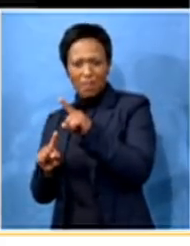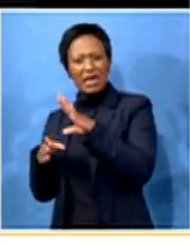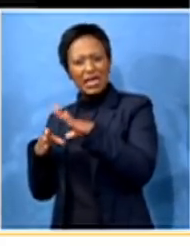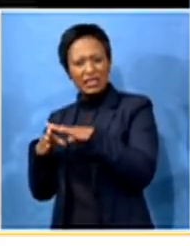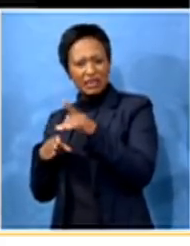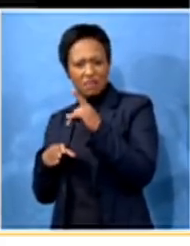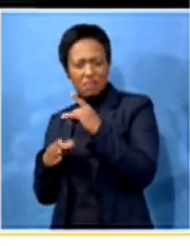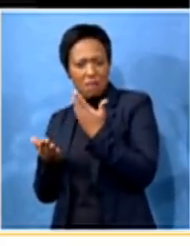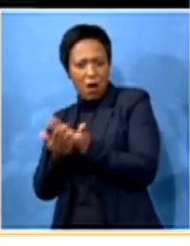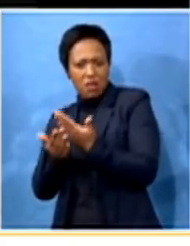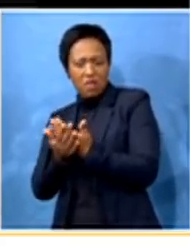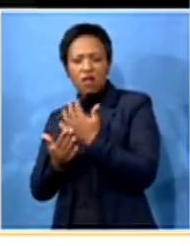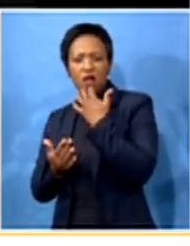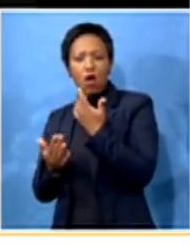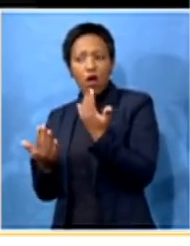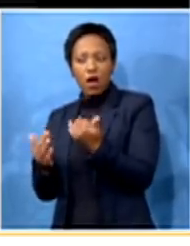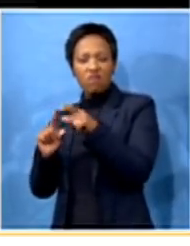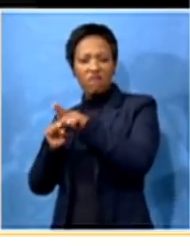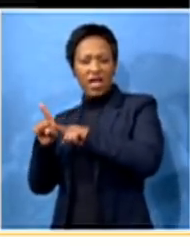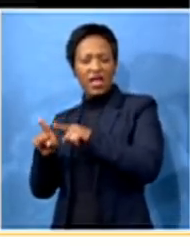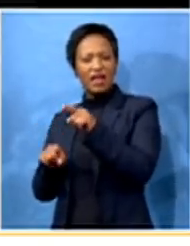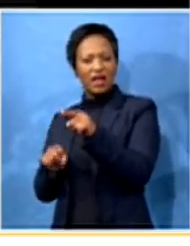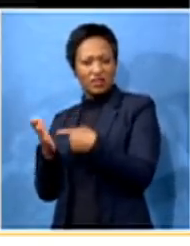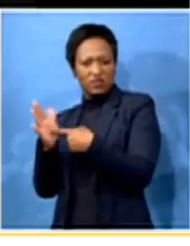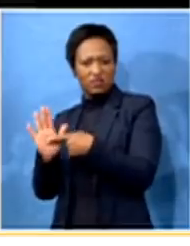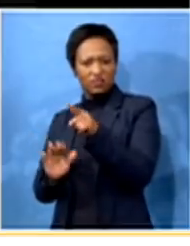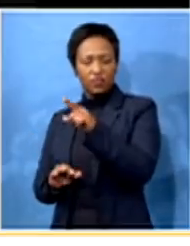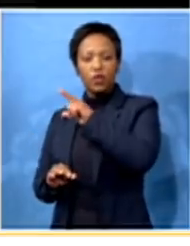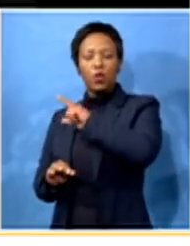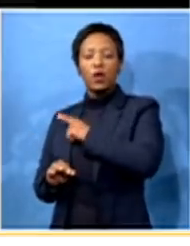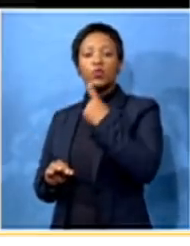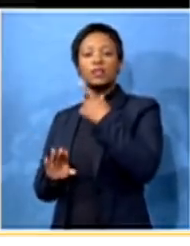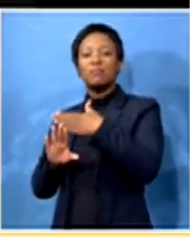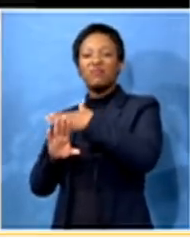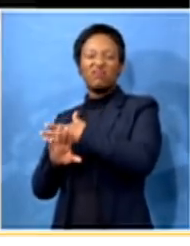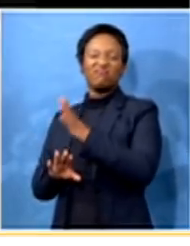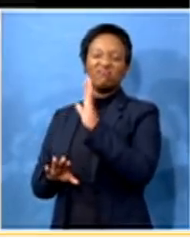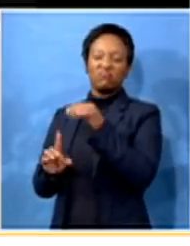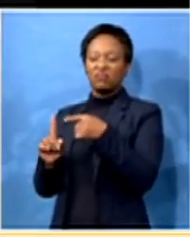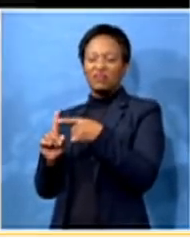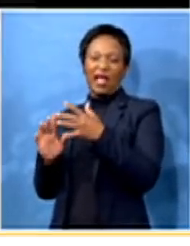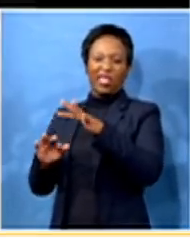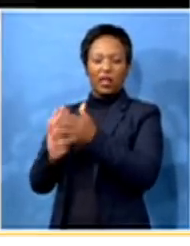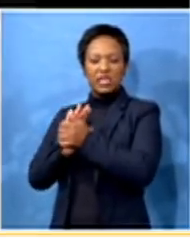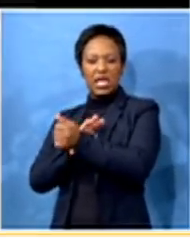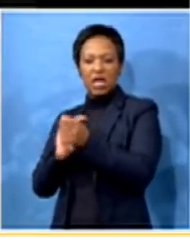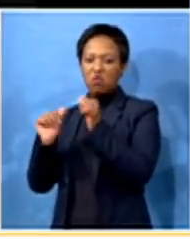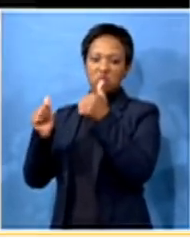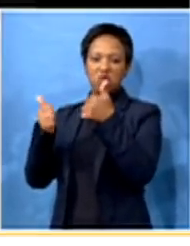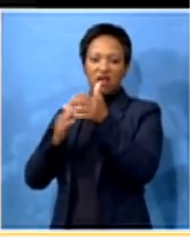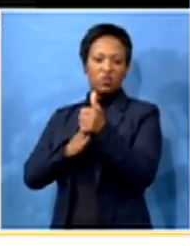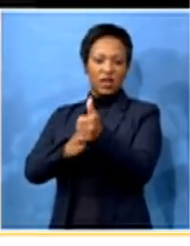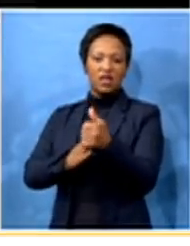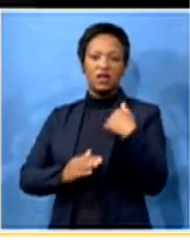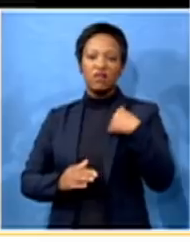recycling failure, essentially, because you said she wasn't good enough to lead Etteguini, but now you are saying